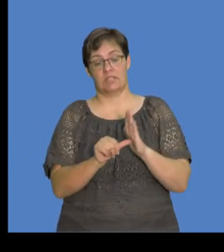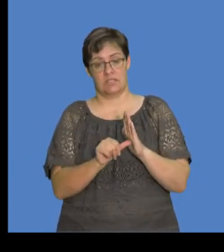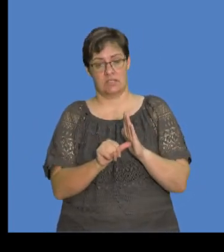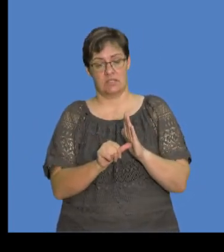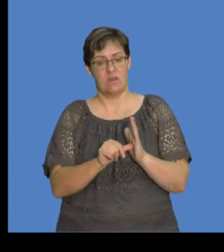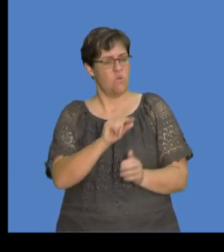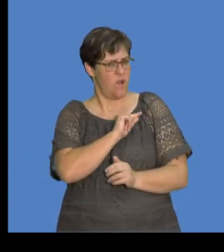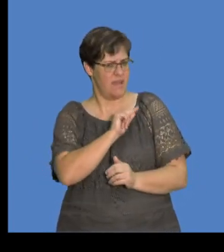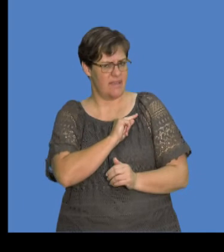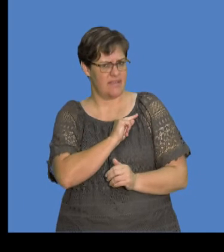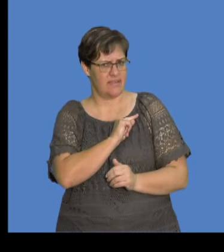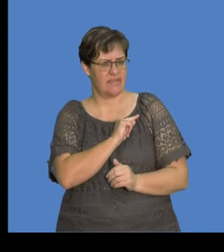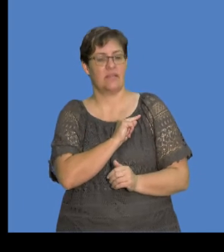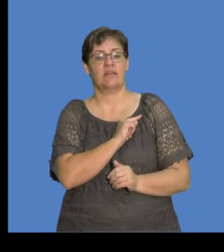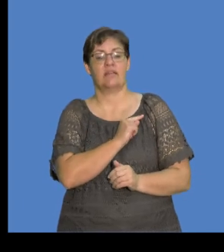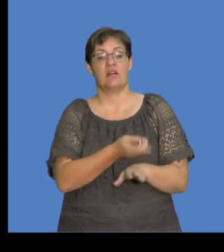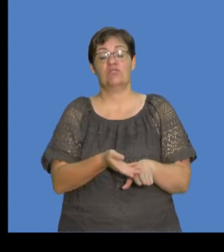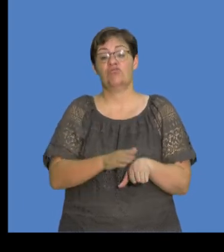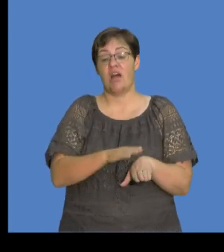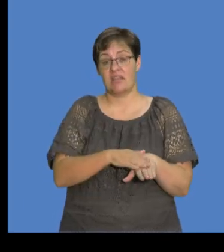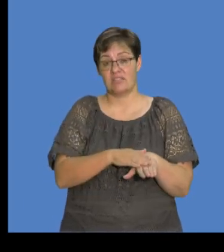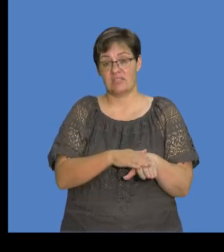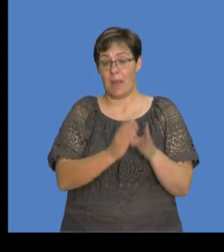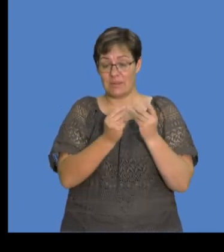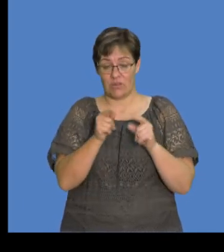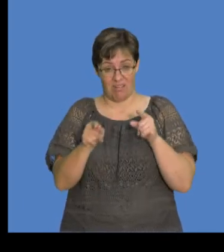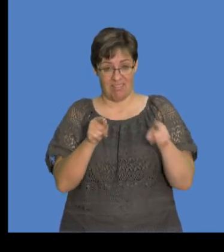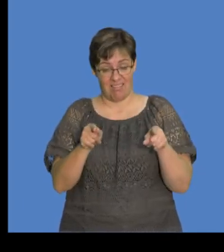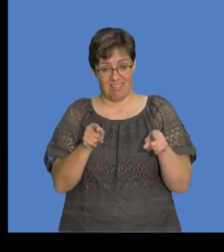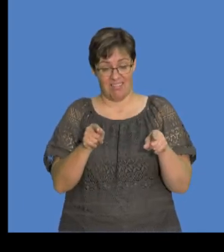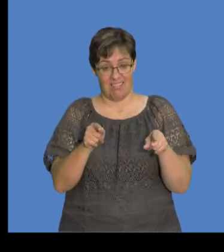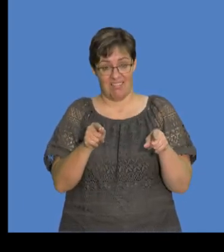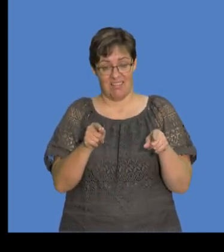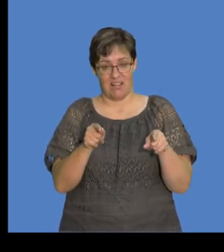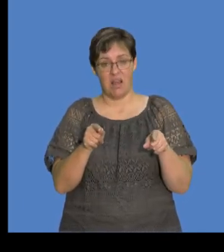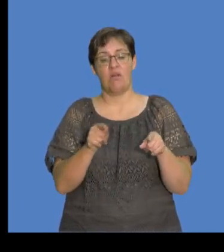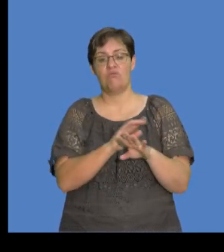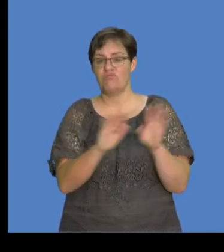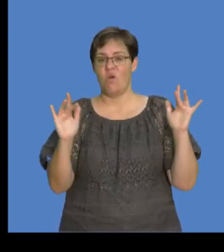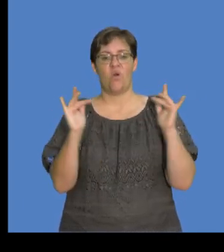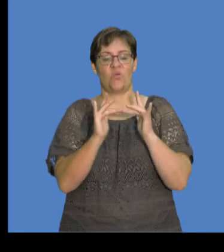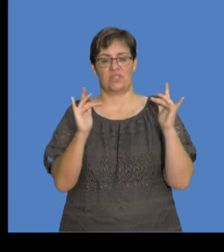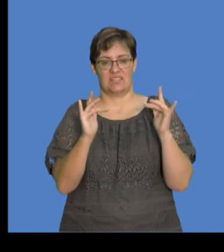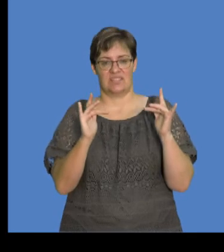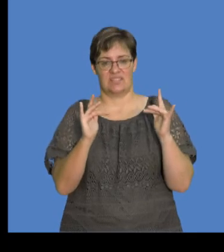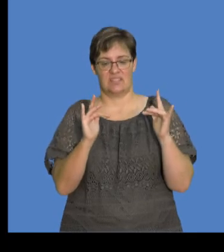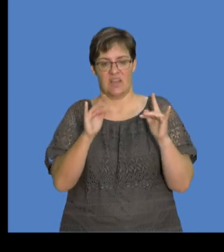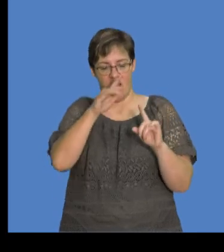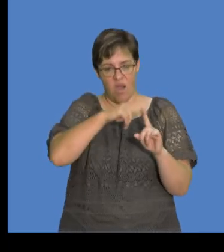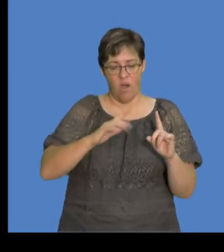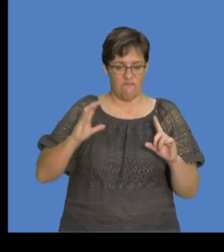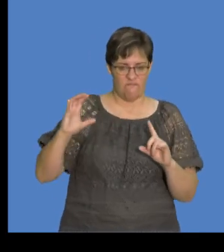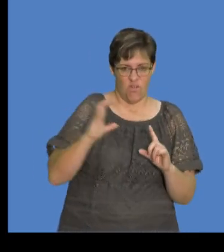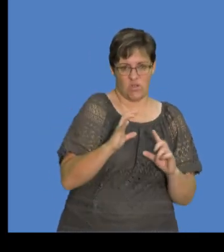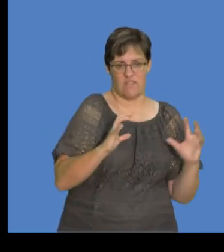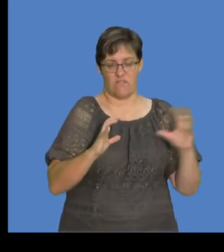we know that charged particles or charged materials, they exert a non-contact or a failed force on each other.